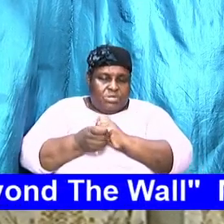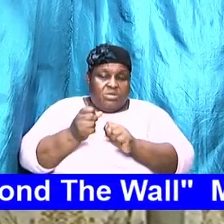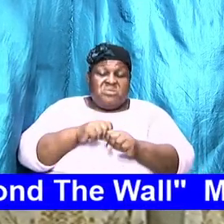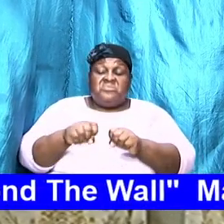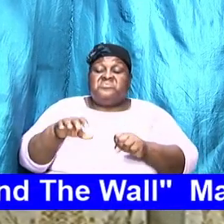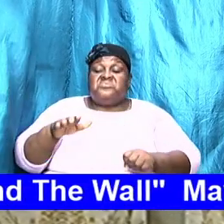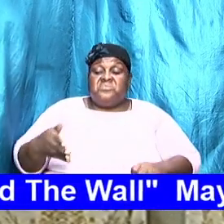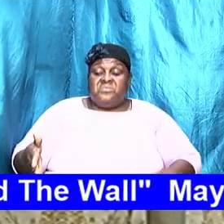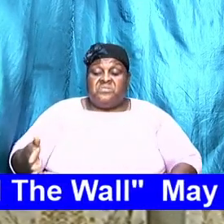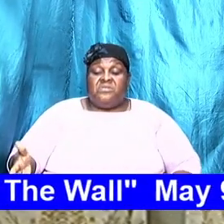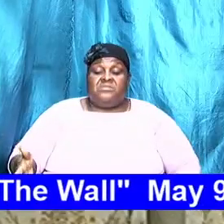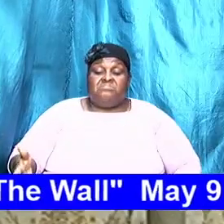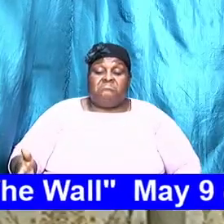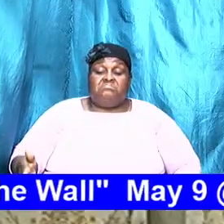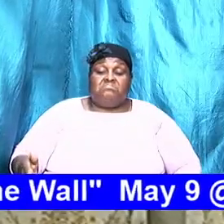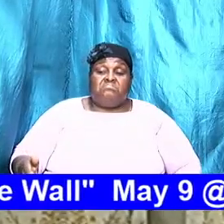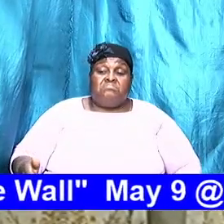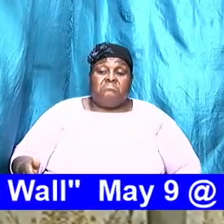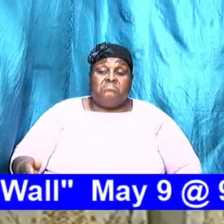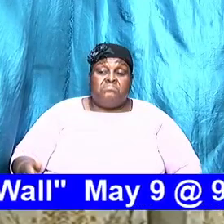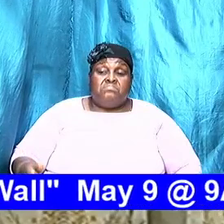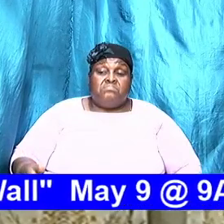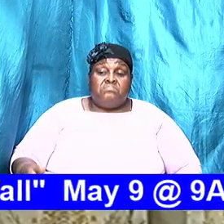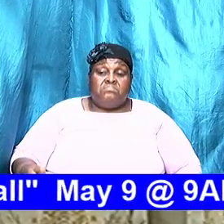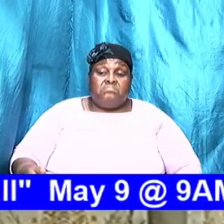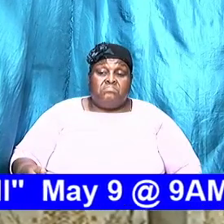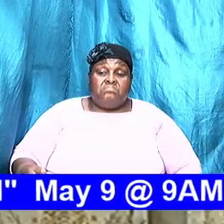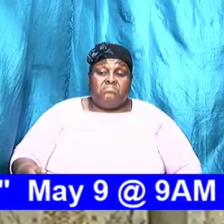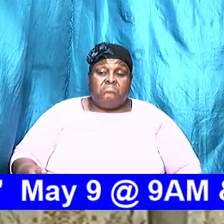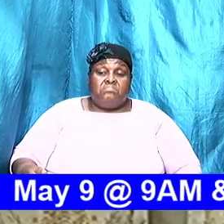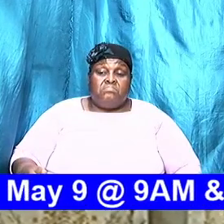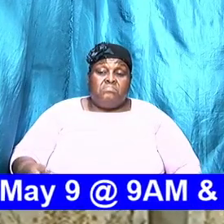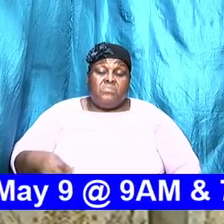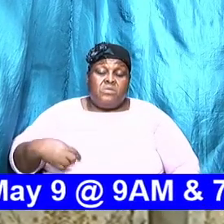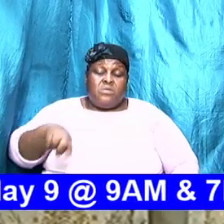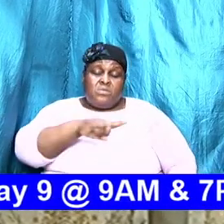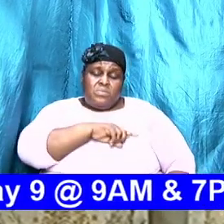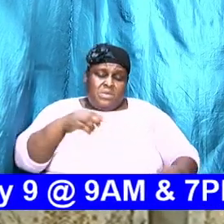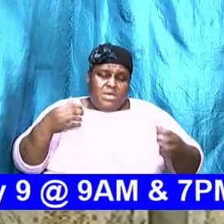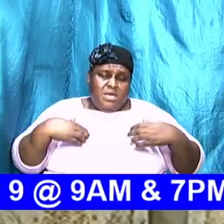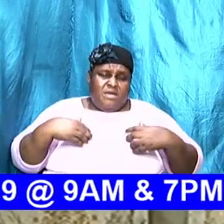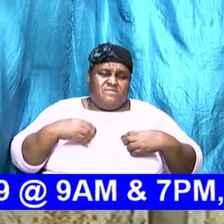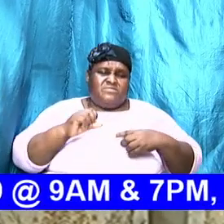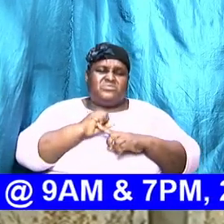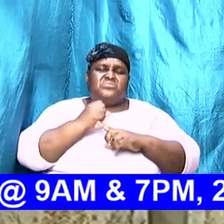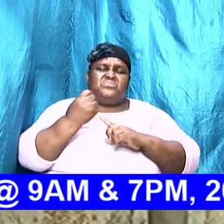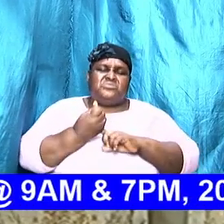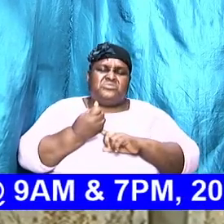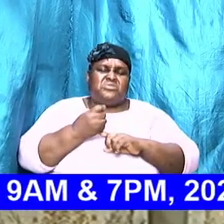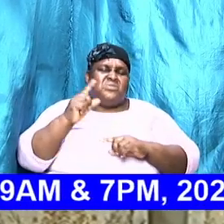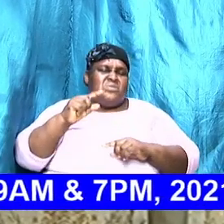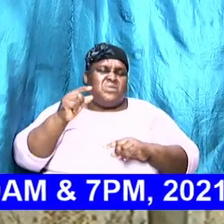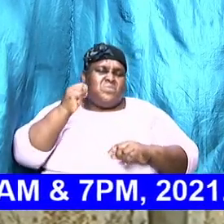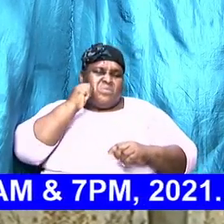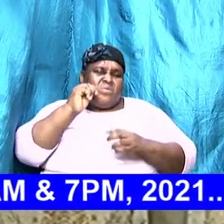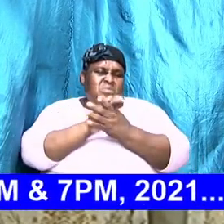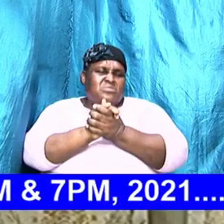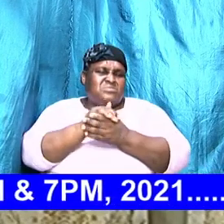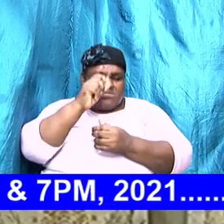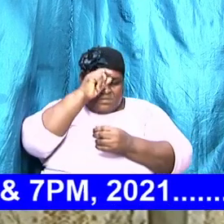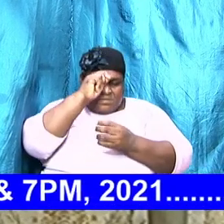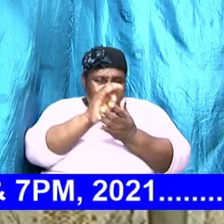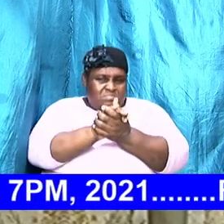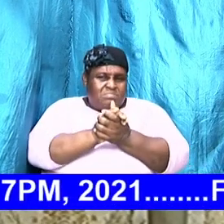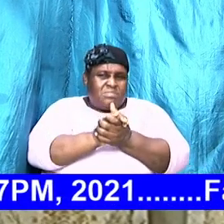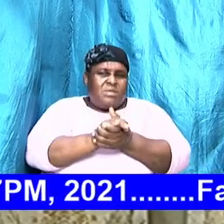that and we will come later on because we have a situation where husbands and wives work and their